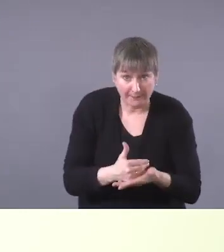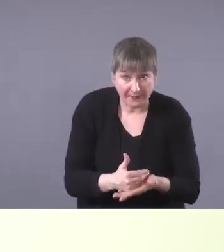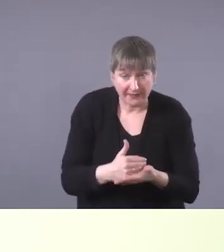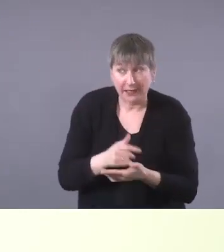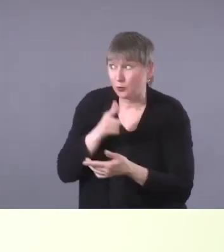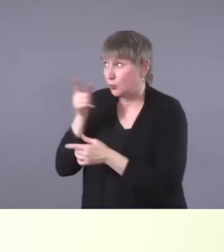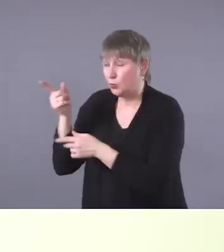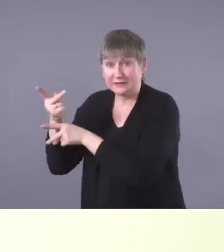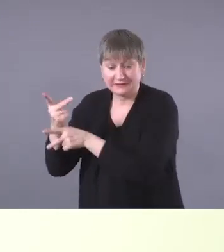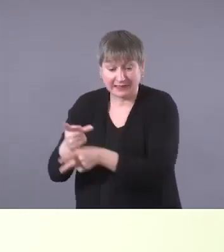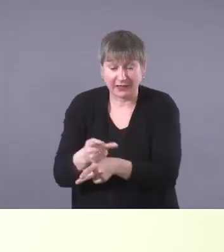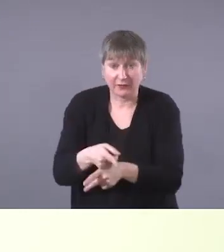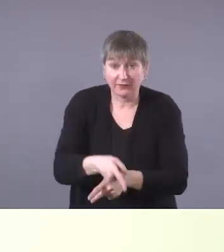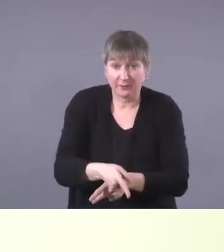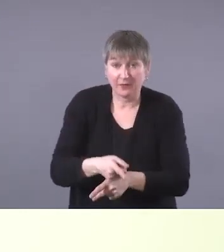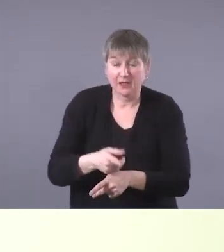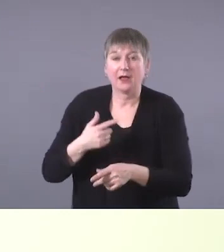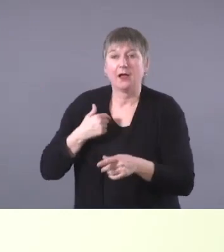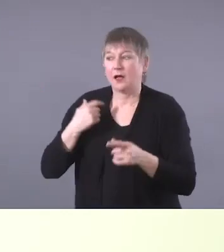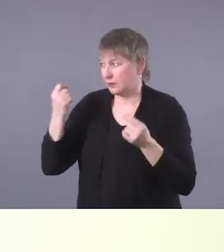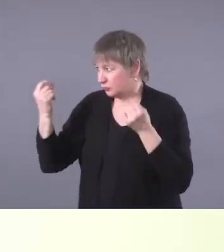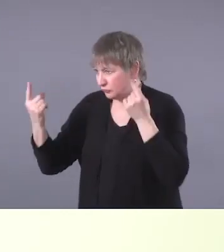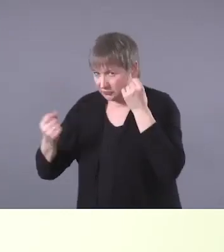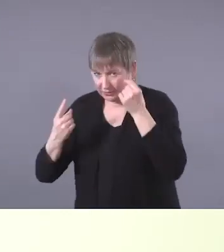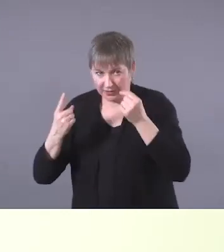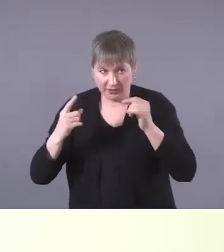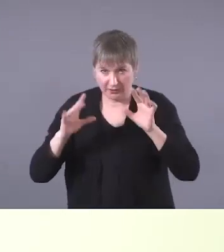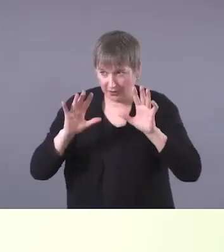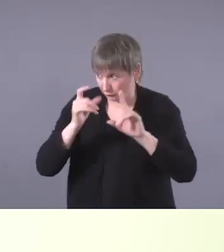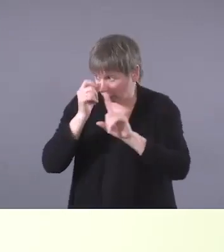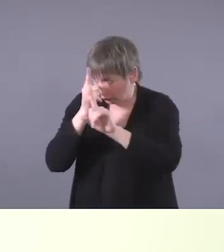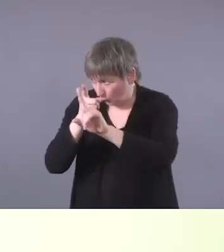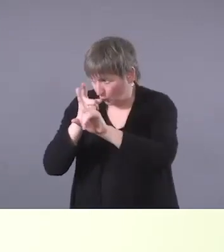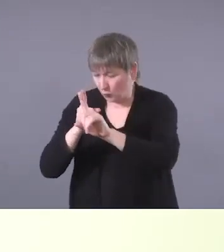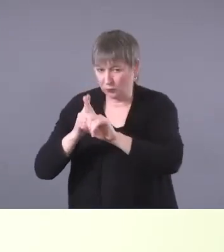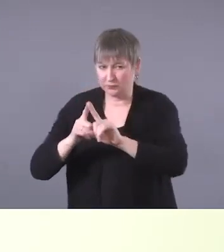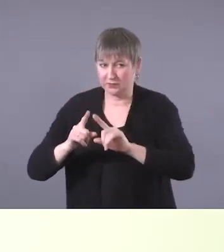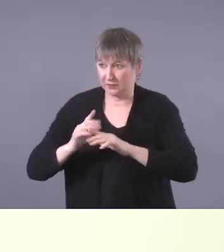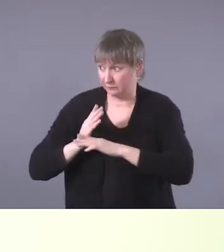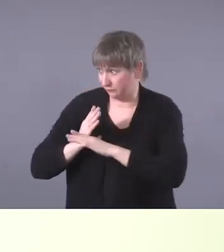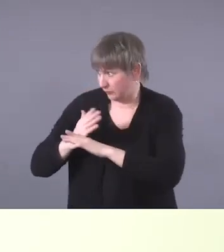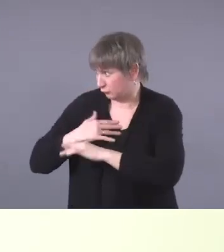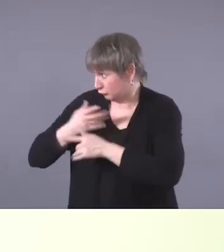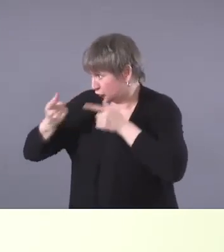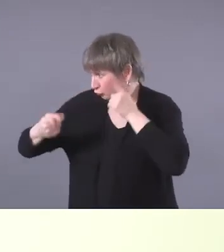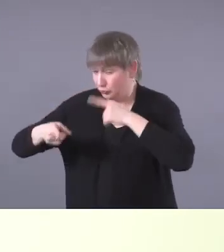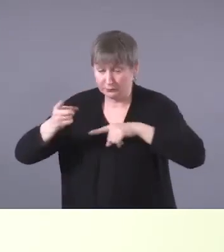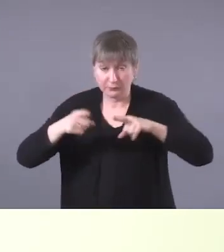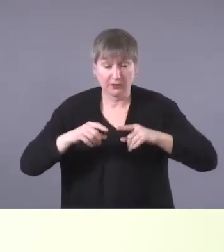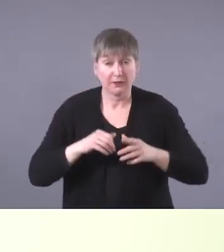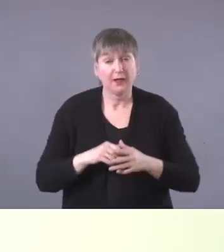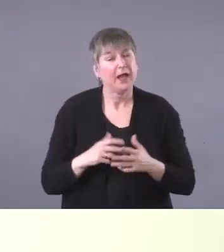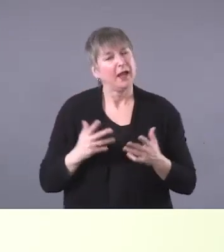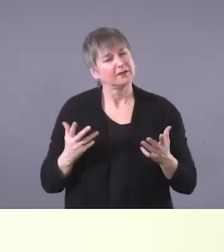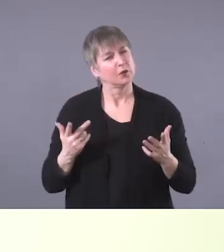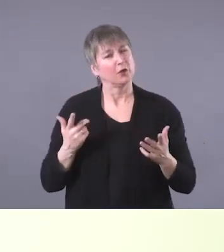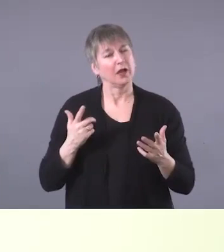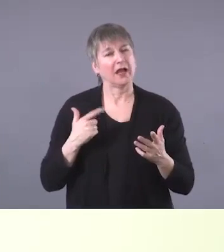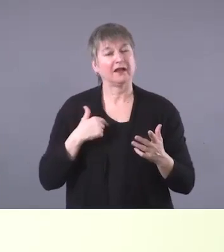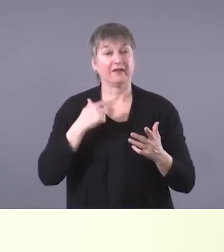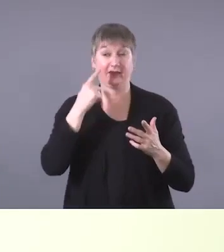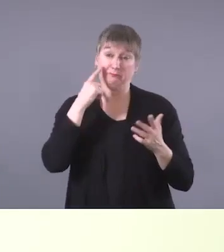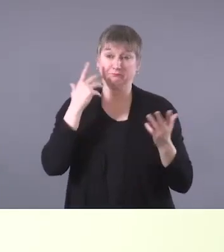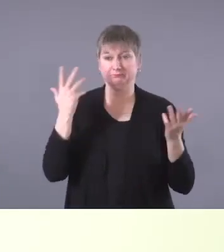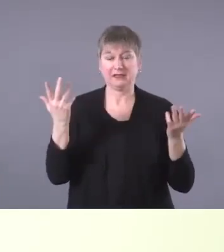understand, understand, agree with, and share our goals for the individual. Um, and consider when in a place like if you